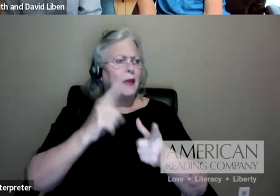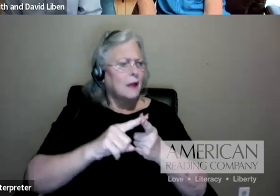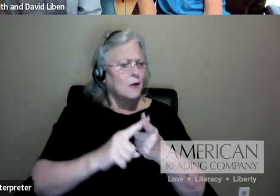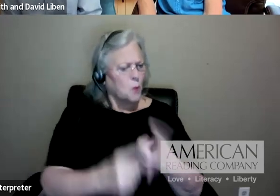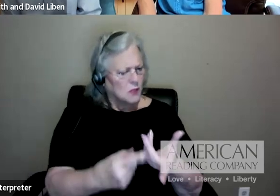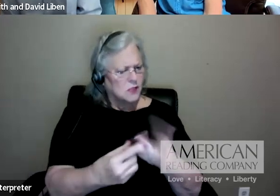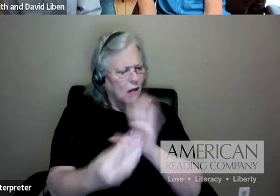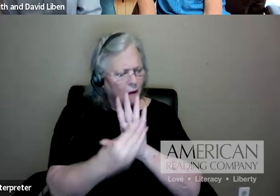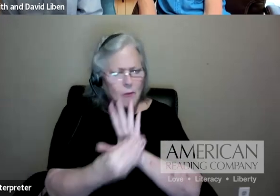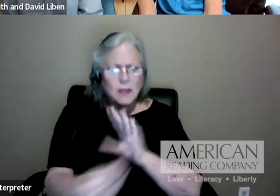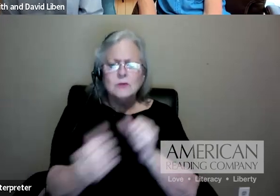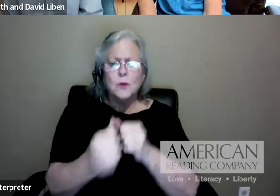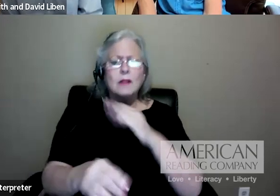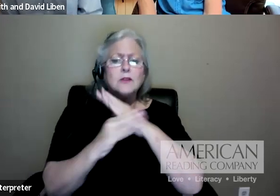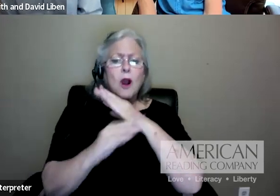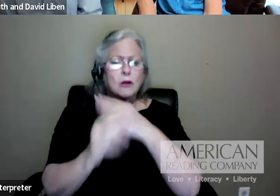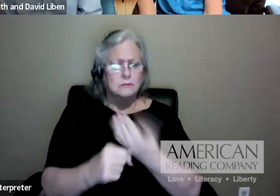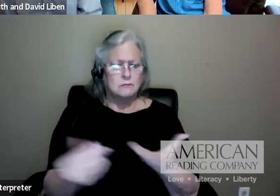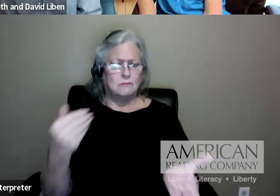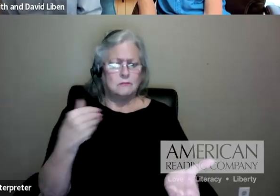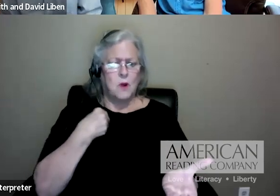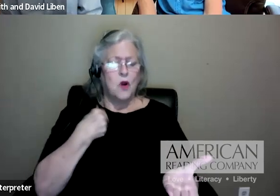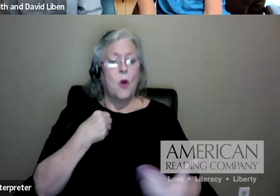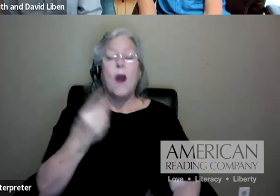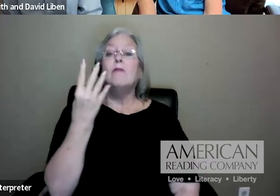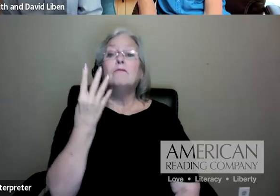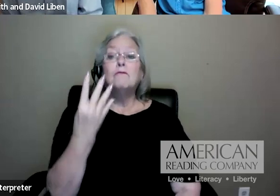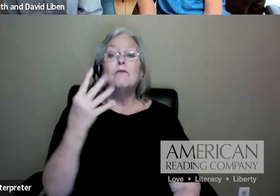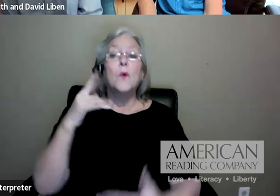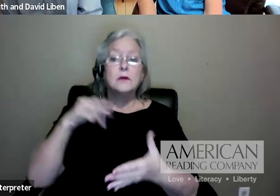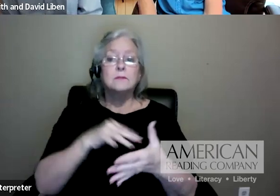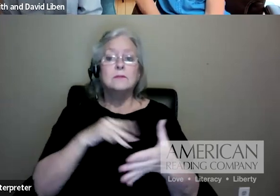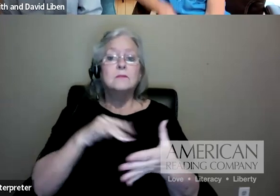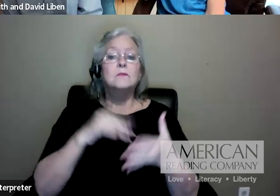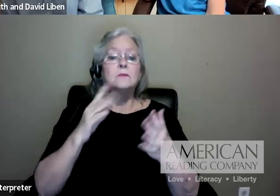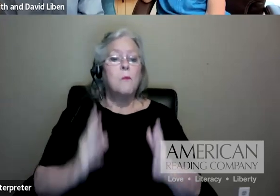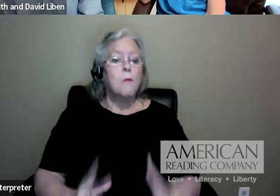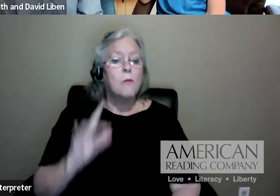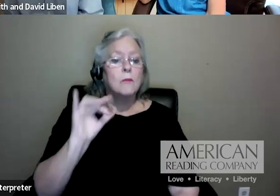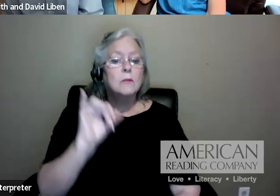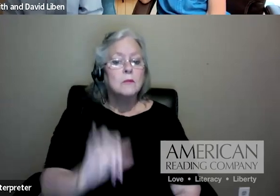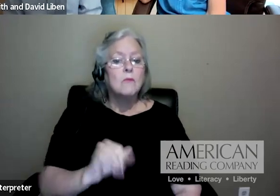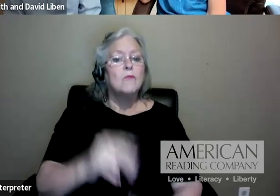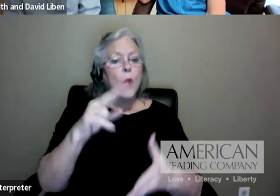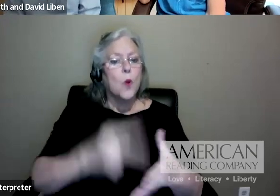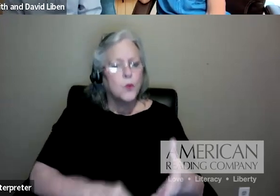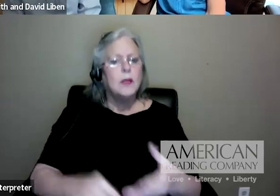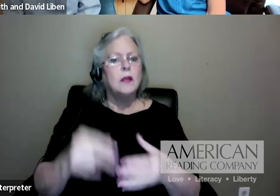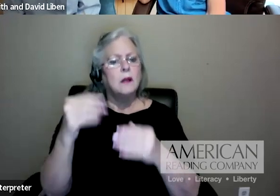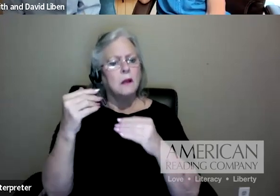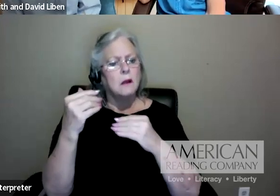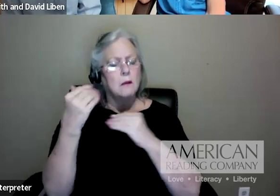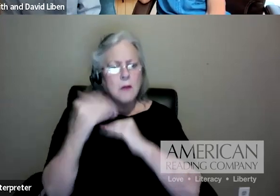the nature of showing that your reading level is intimately connected to your knowledge level.